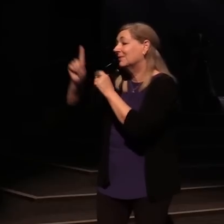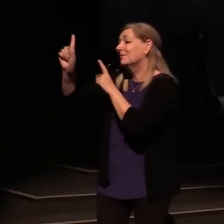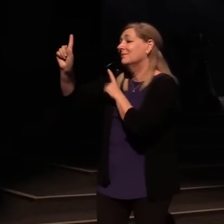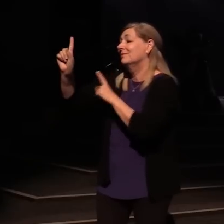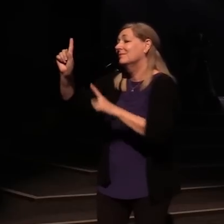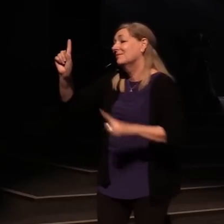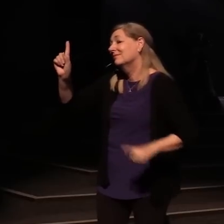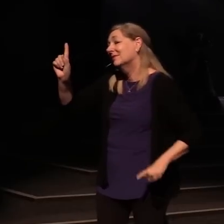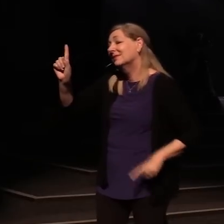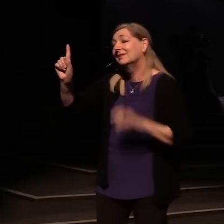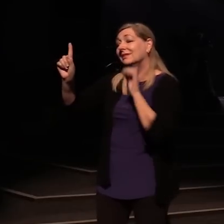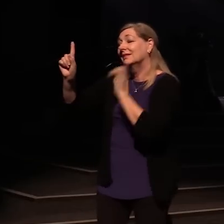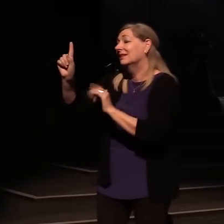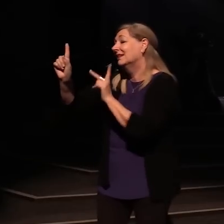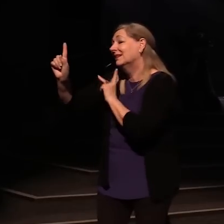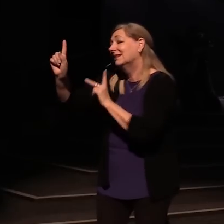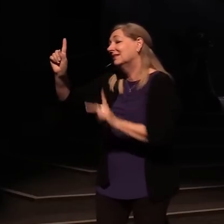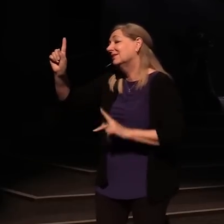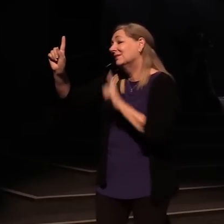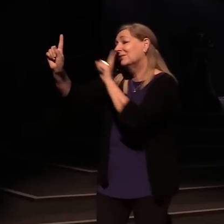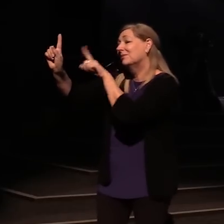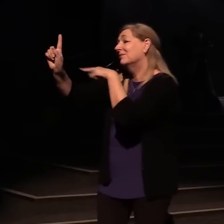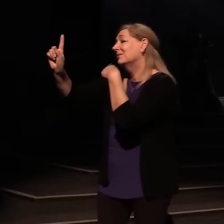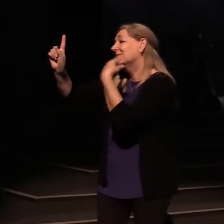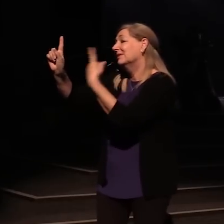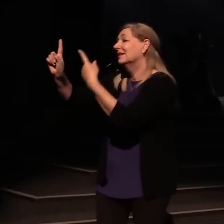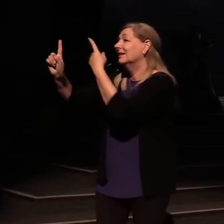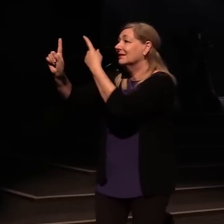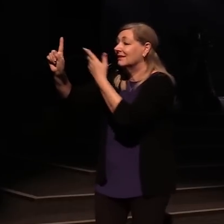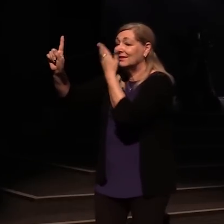That the King is on His throne